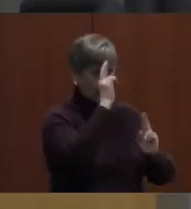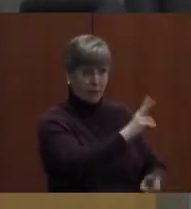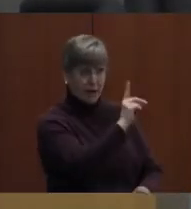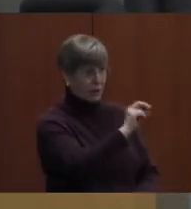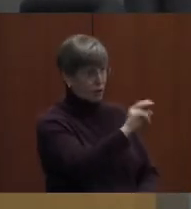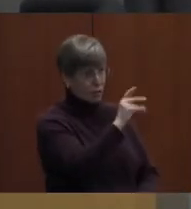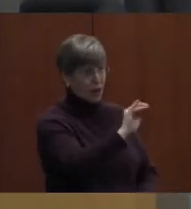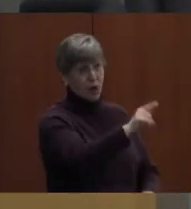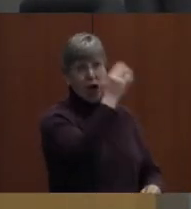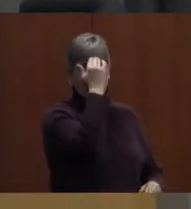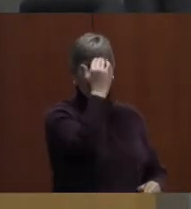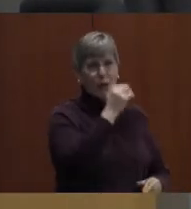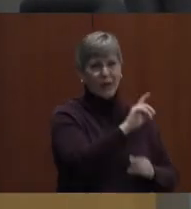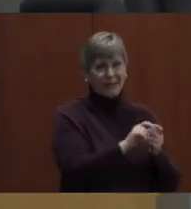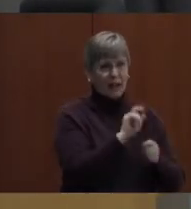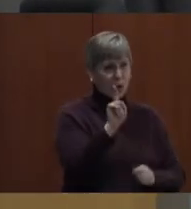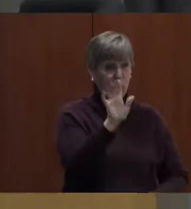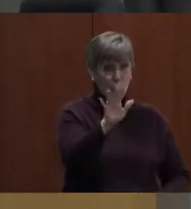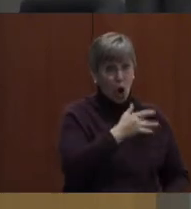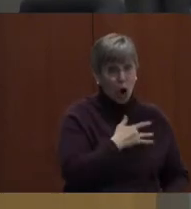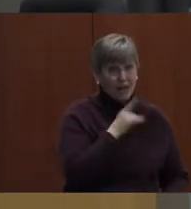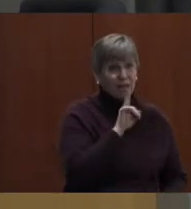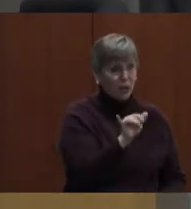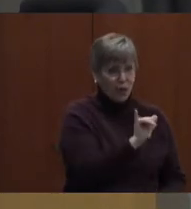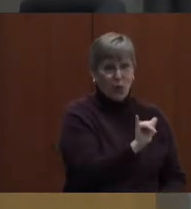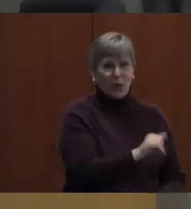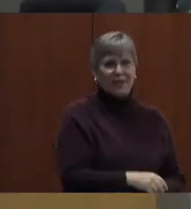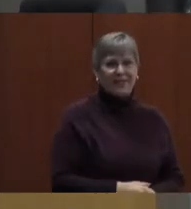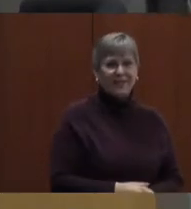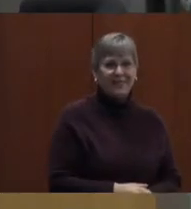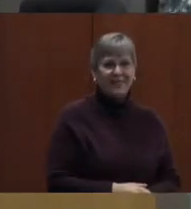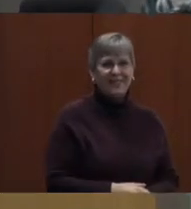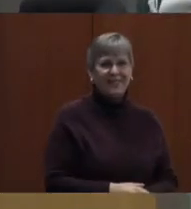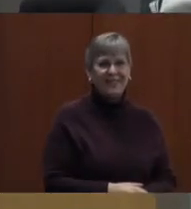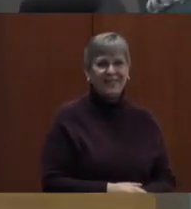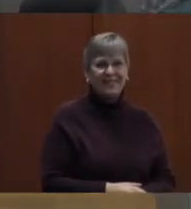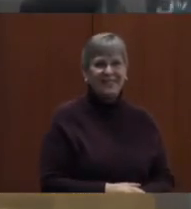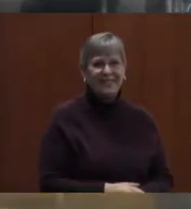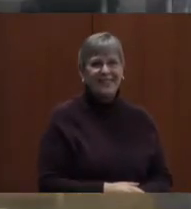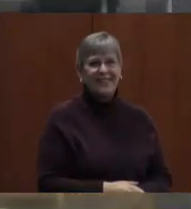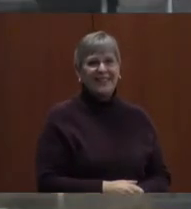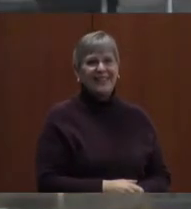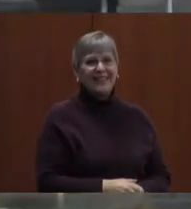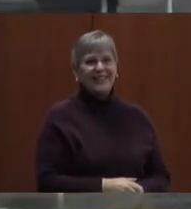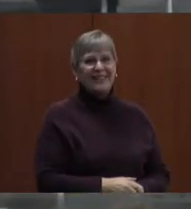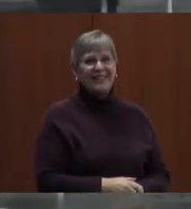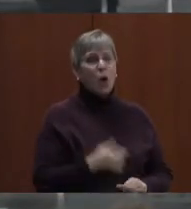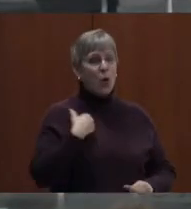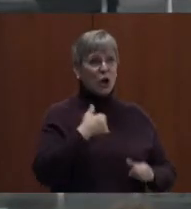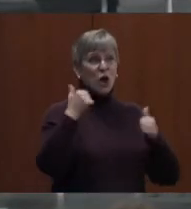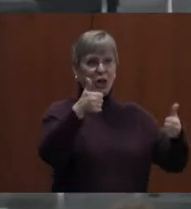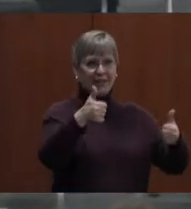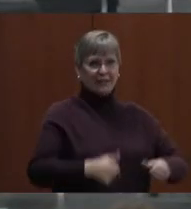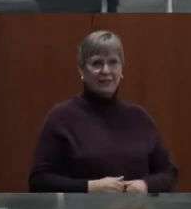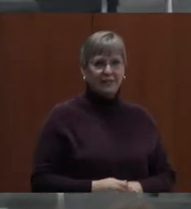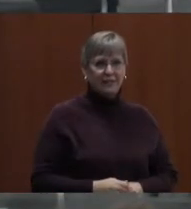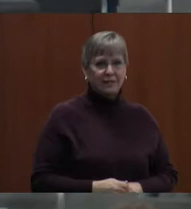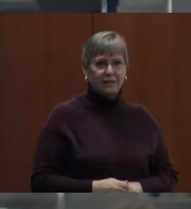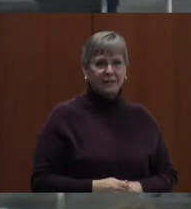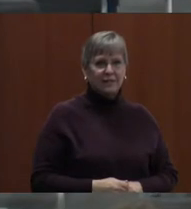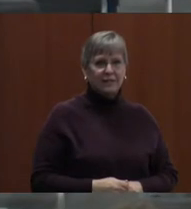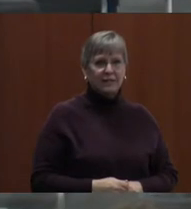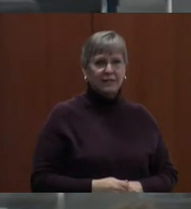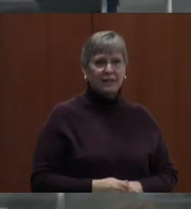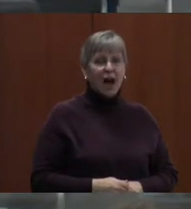Dr. Michael, I know exactly where your heart is, so we're good. to confused. I absolutely